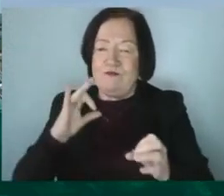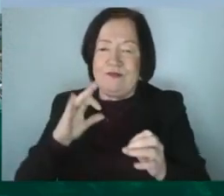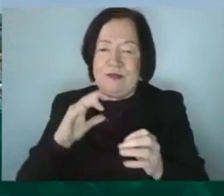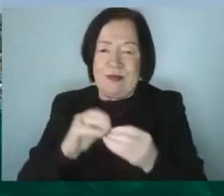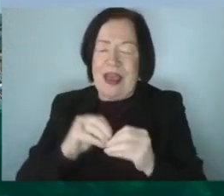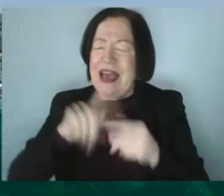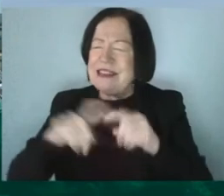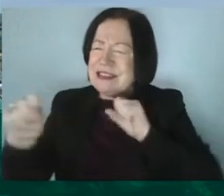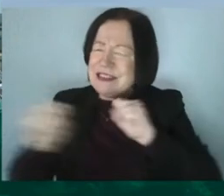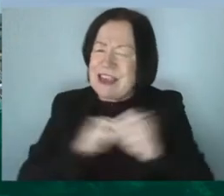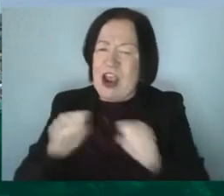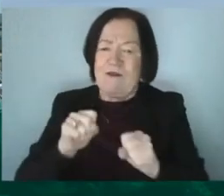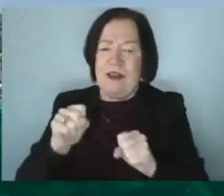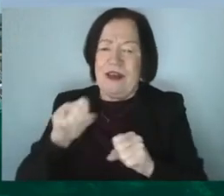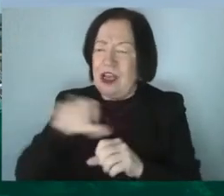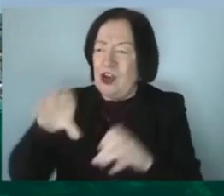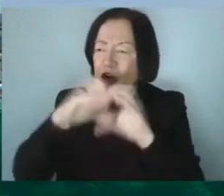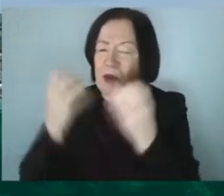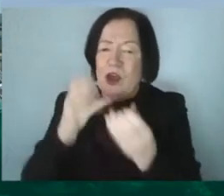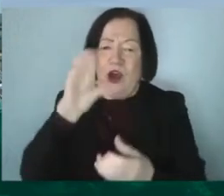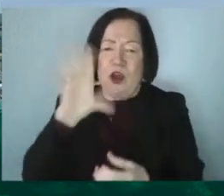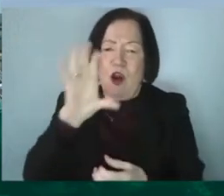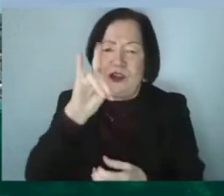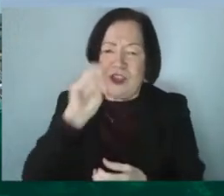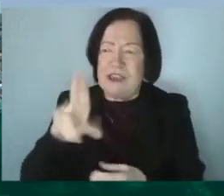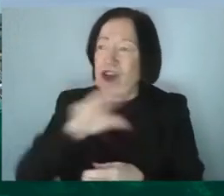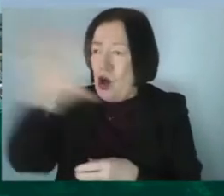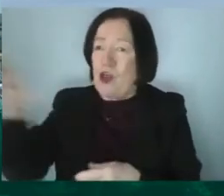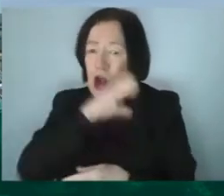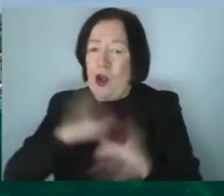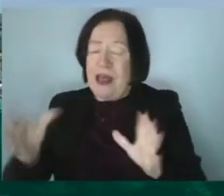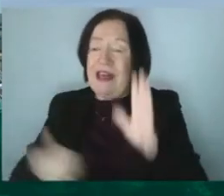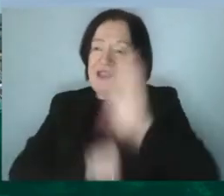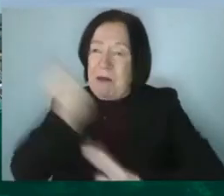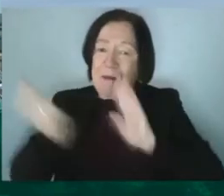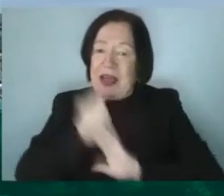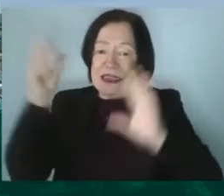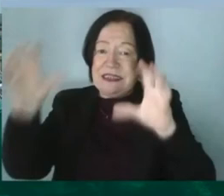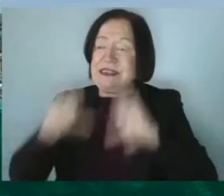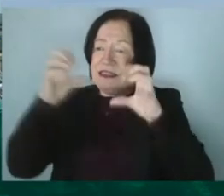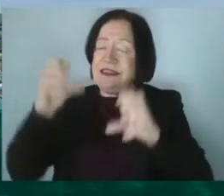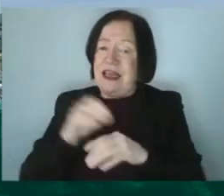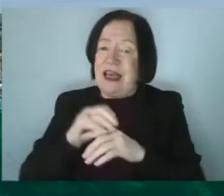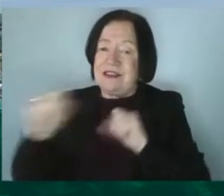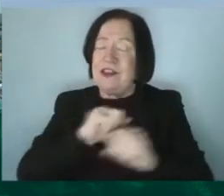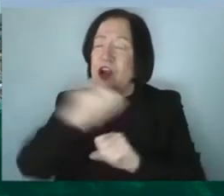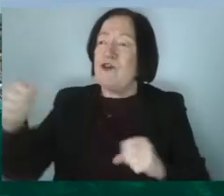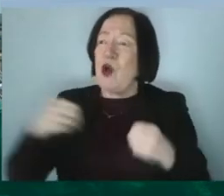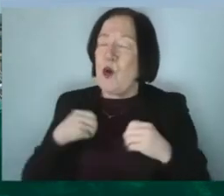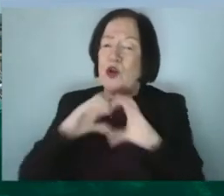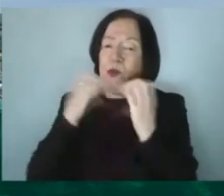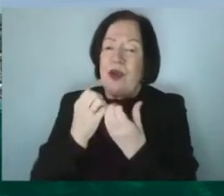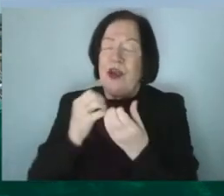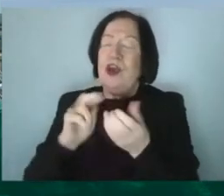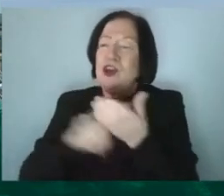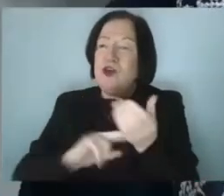community most importantly colchester other clubs have done this they've built the stadium that serves the local community as well so using sport they serve